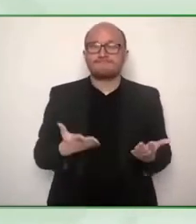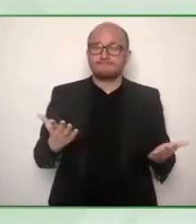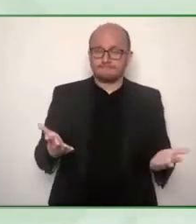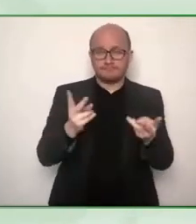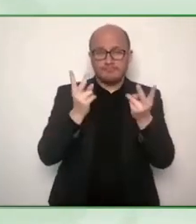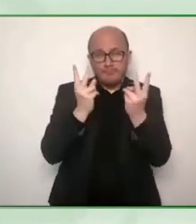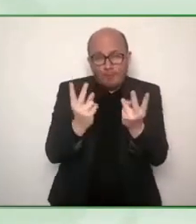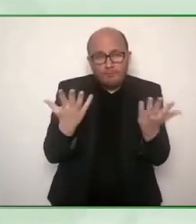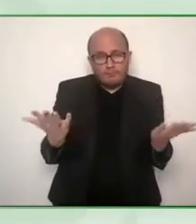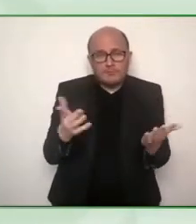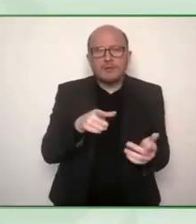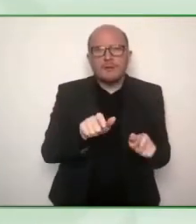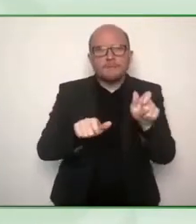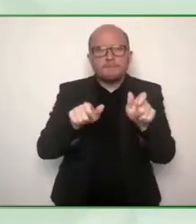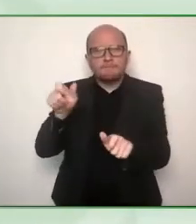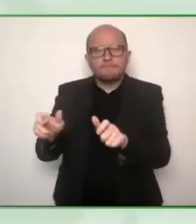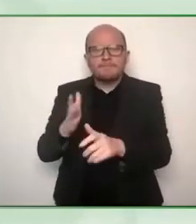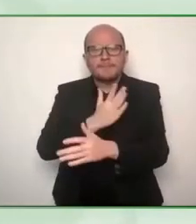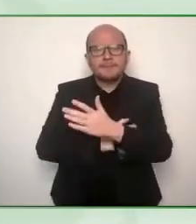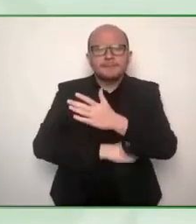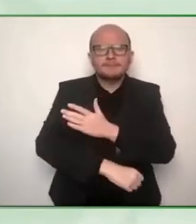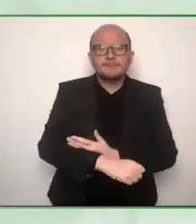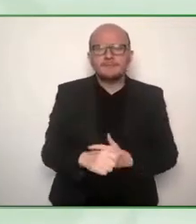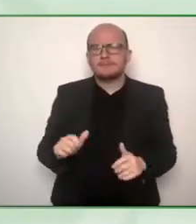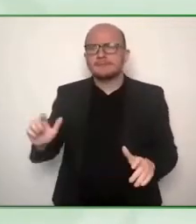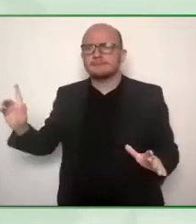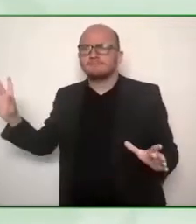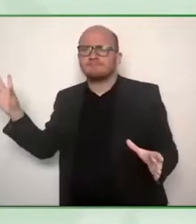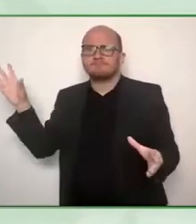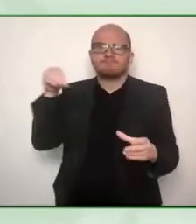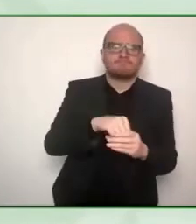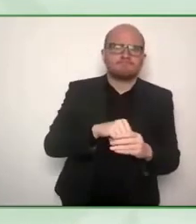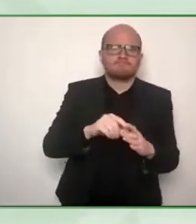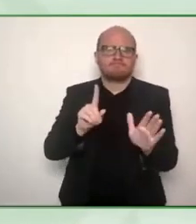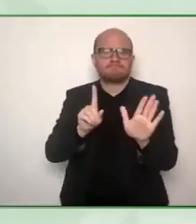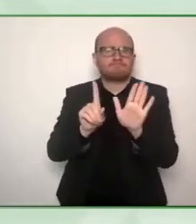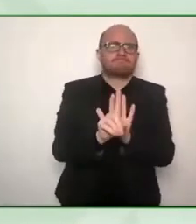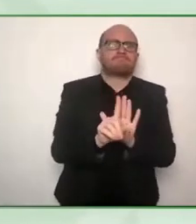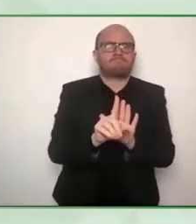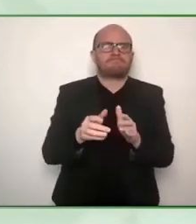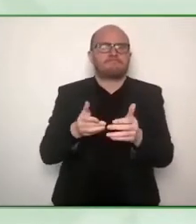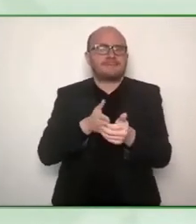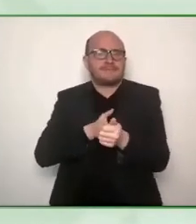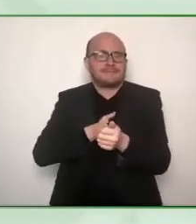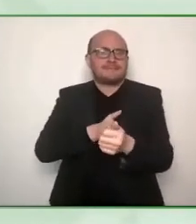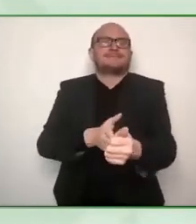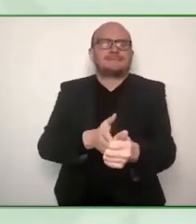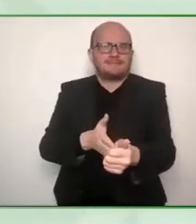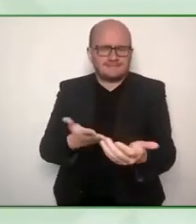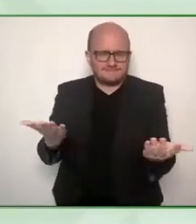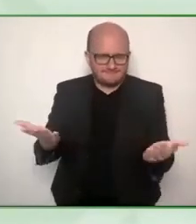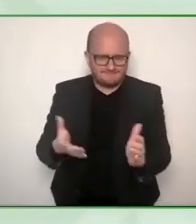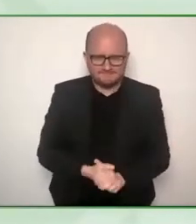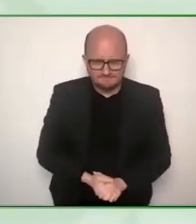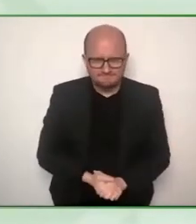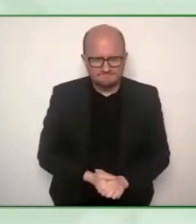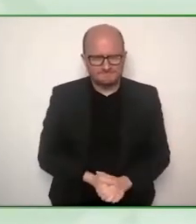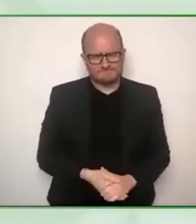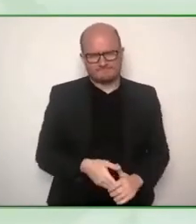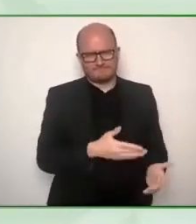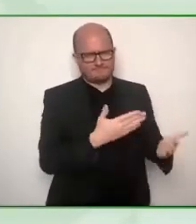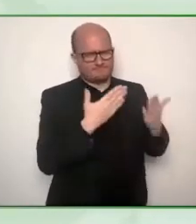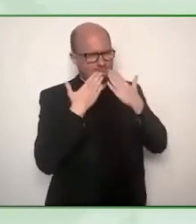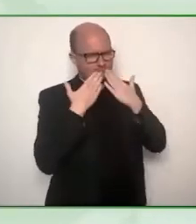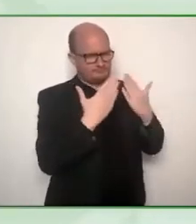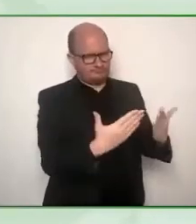forefront of the movement is core critical. Great thank you very much indeed for those wise words. You're enviable